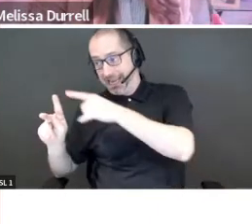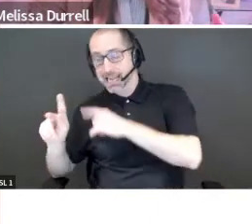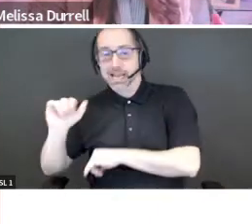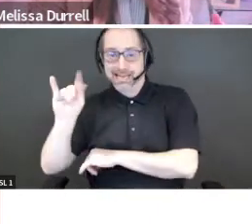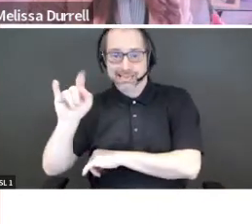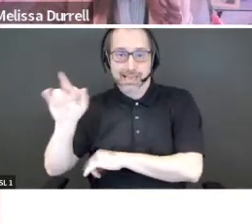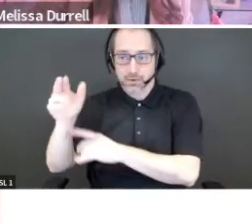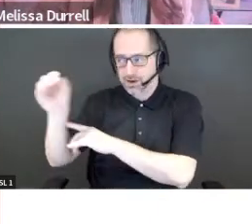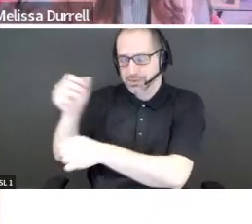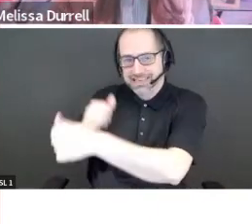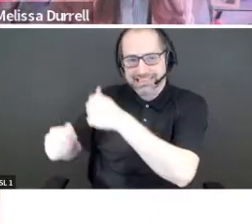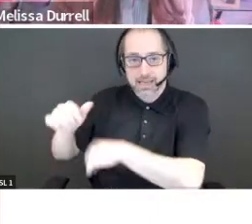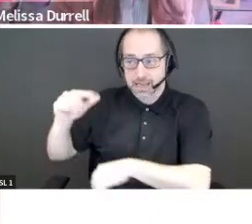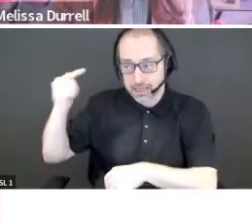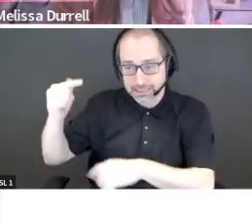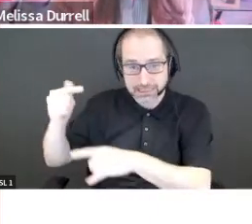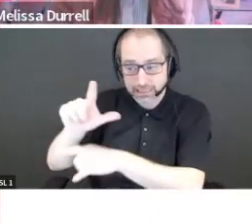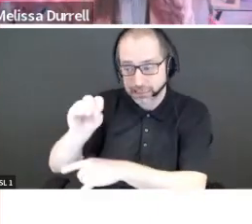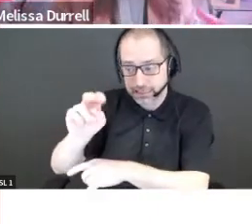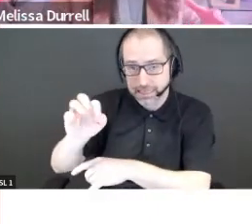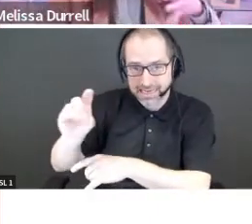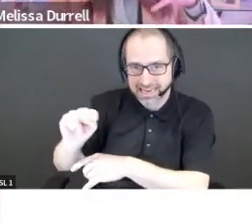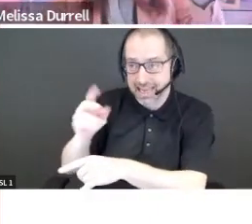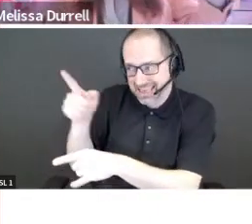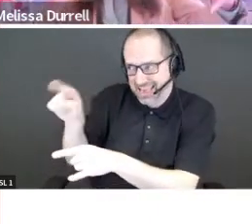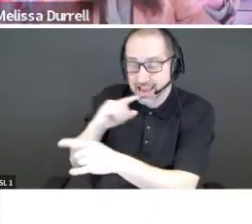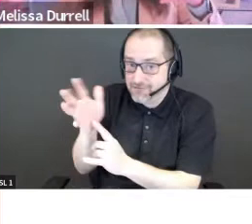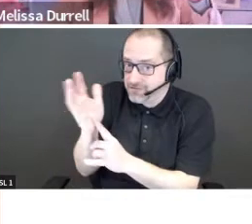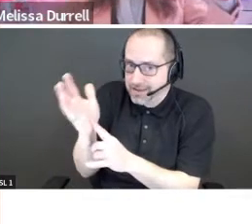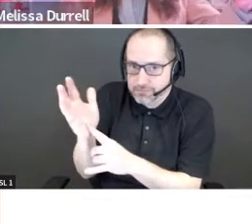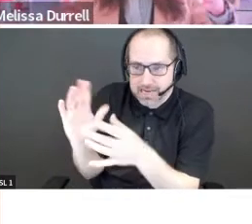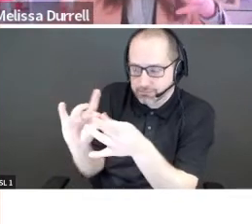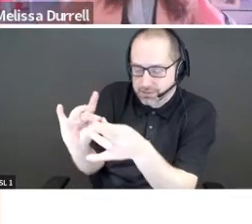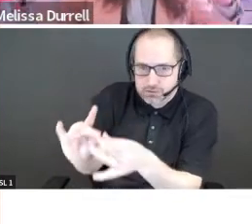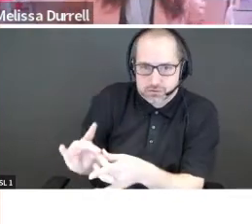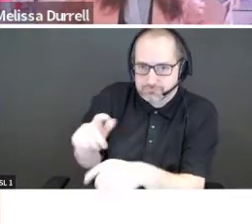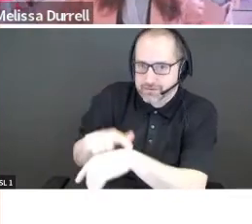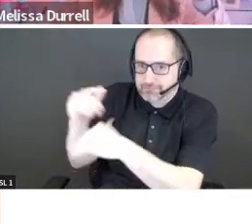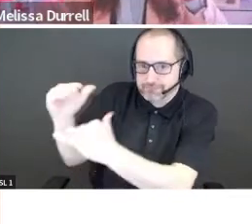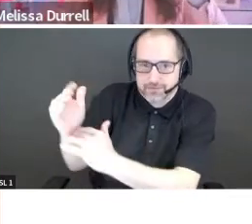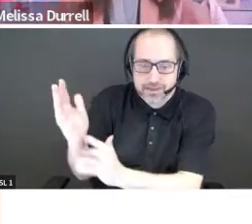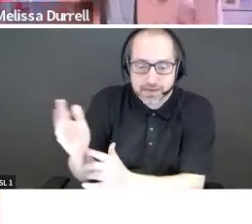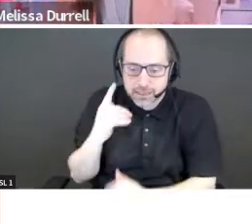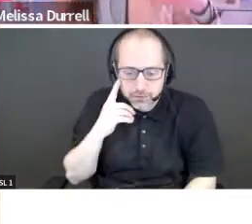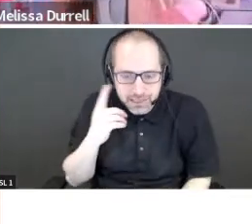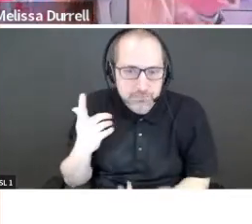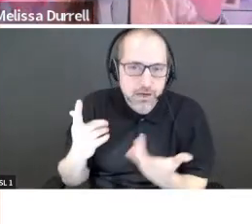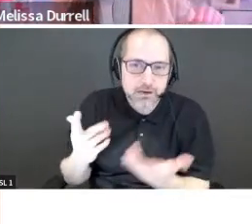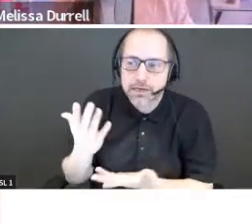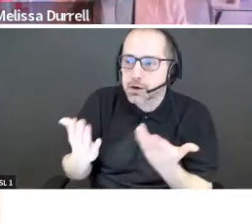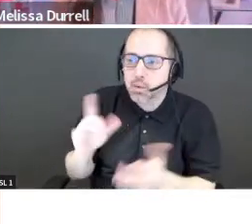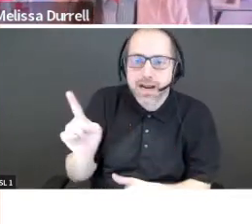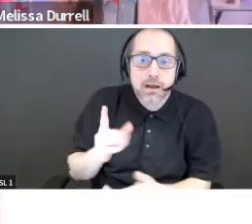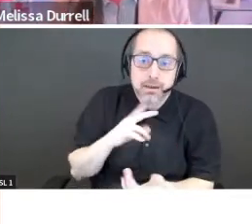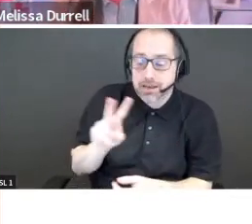just inside London, and they do five-minute pitches. So, you know, you also want to be thinking about where you're pitching to. Some, you know, VCs in New